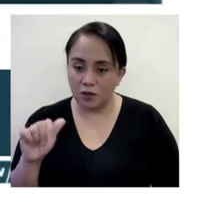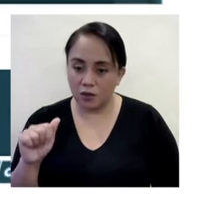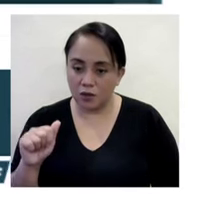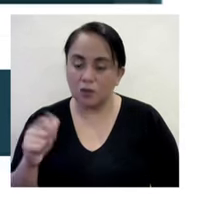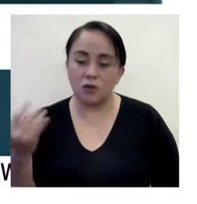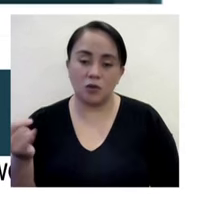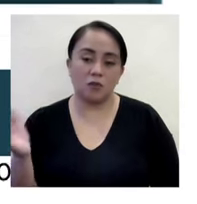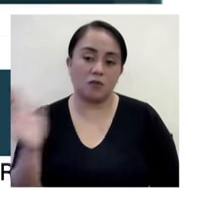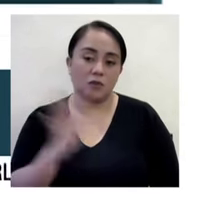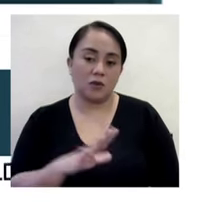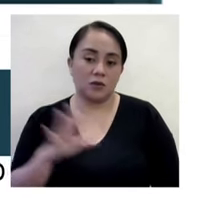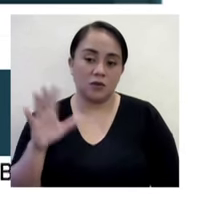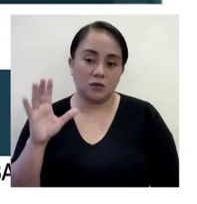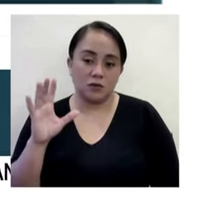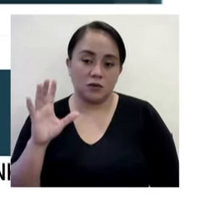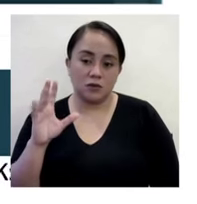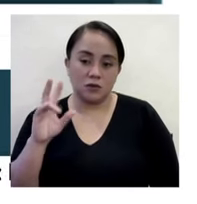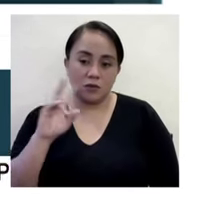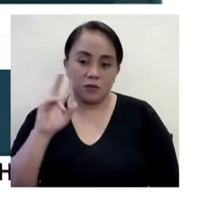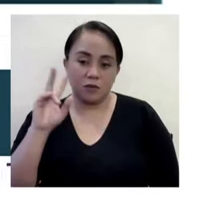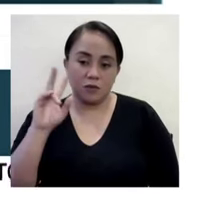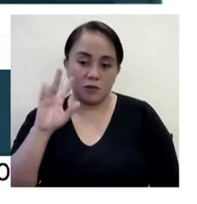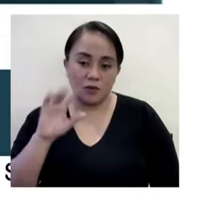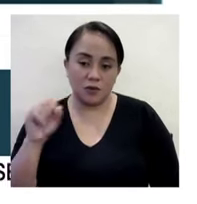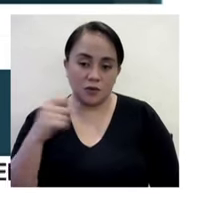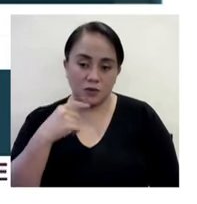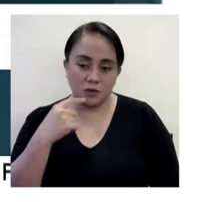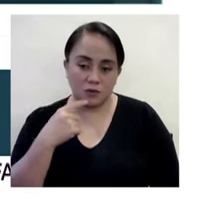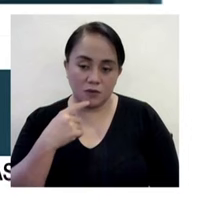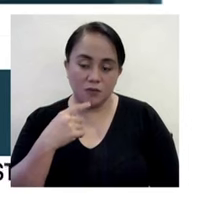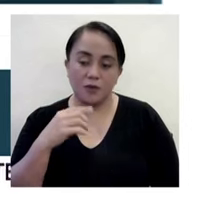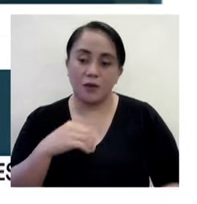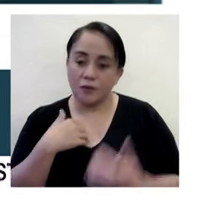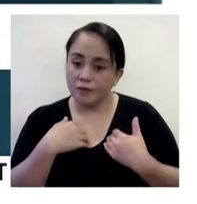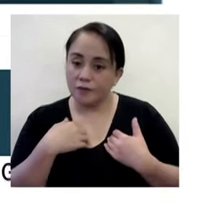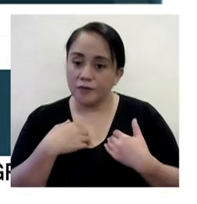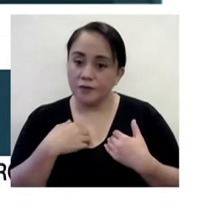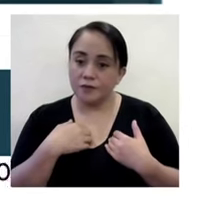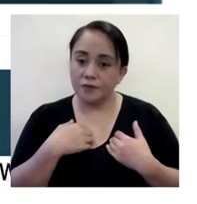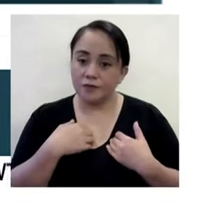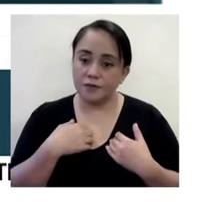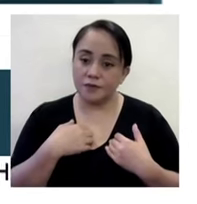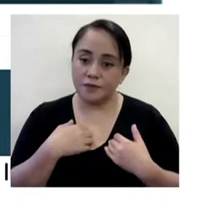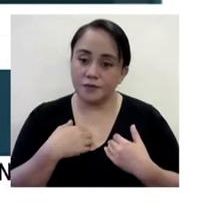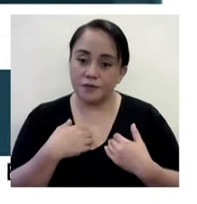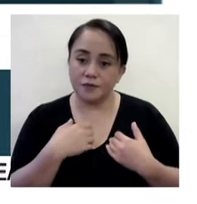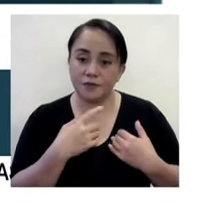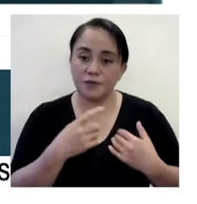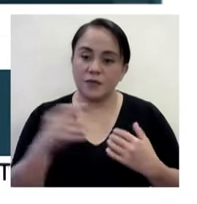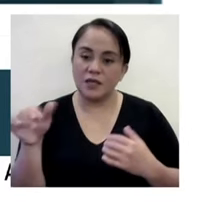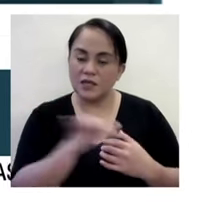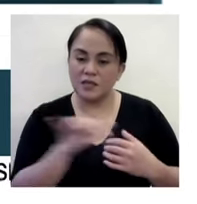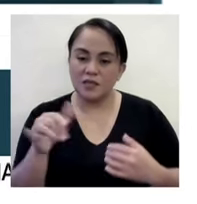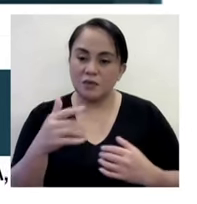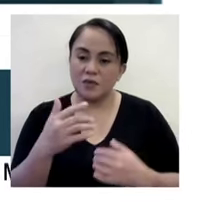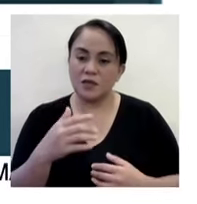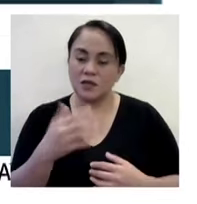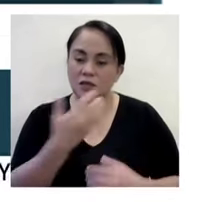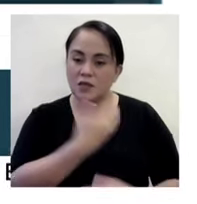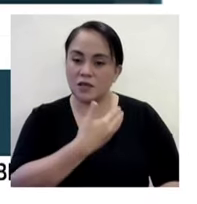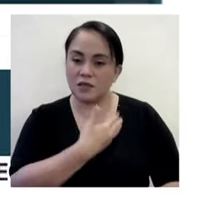us. So as the president said, they're accounted for, the Filipinos. And they're glad. The same with Gaza. There were